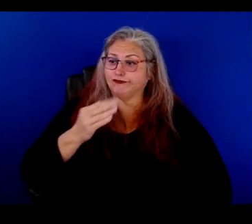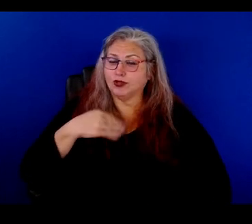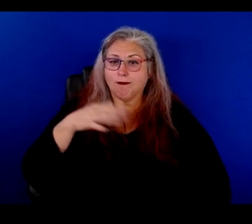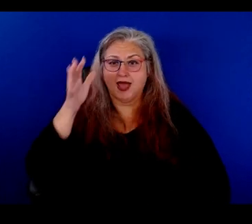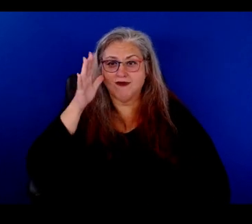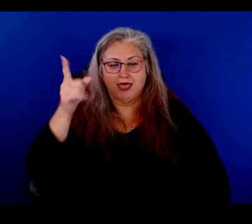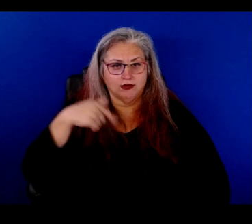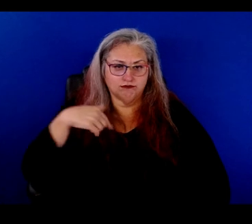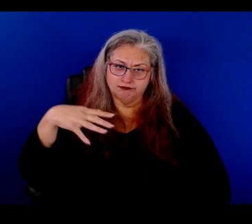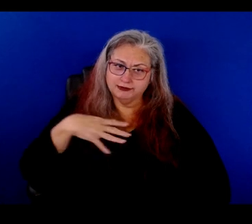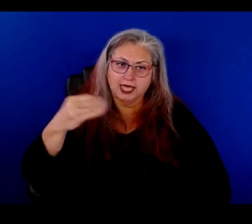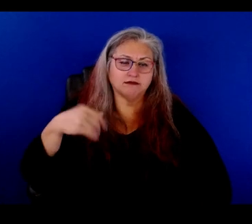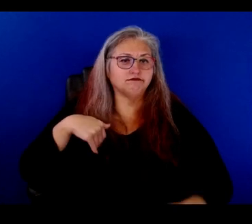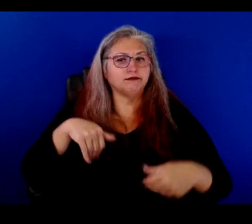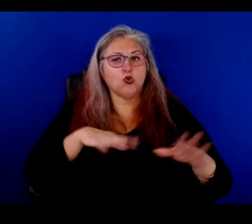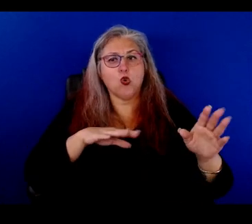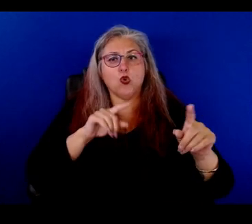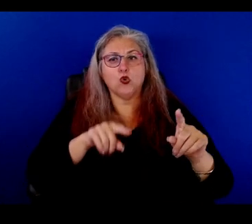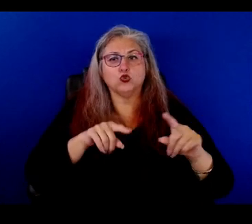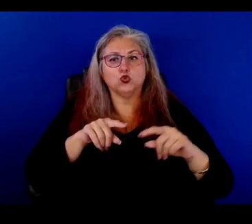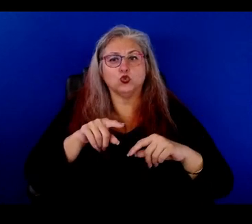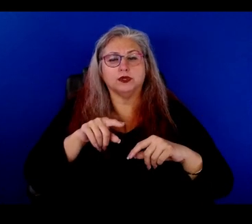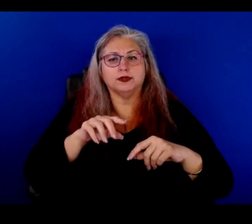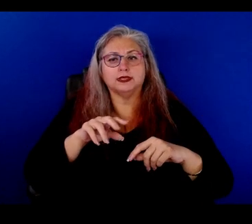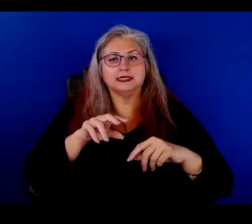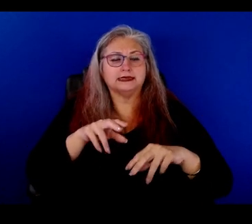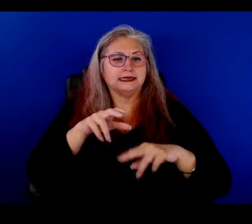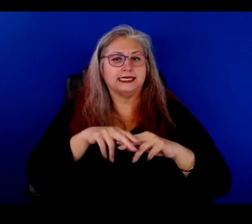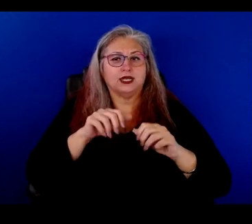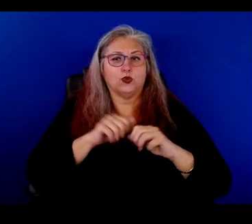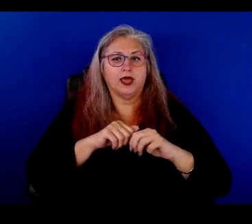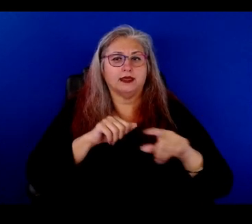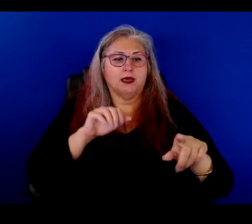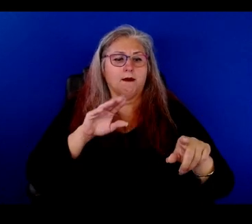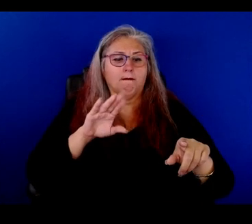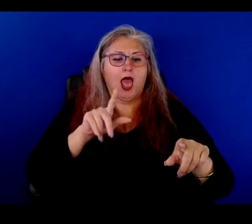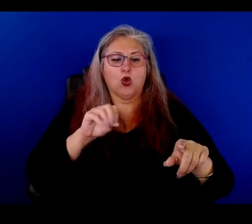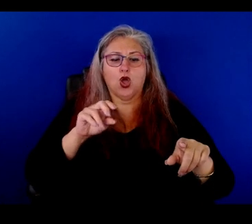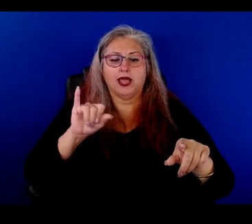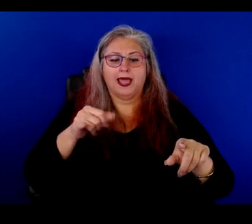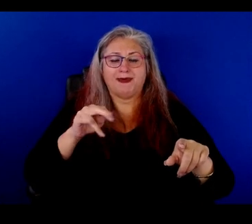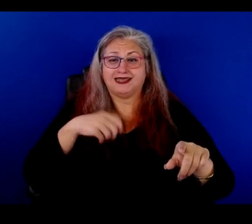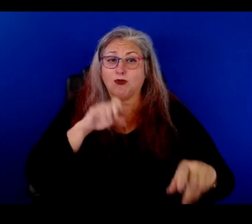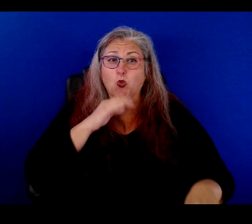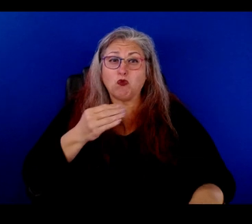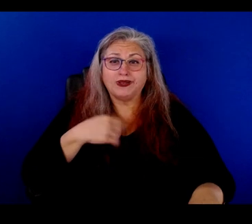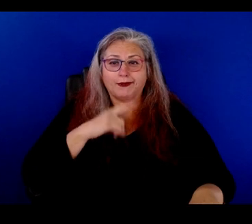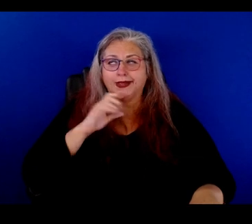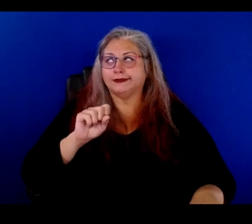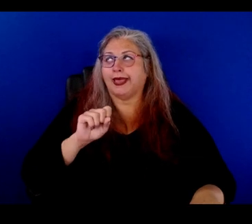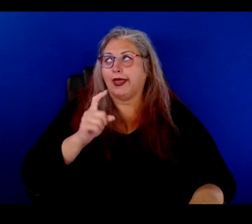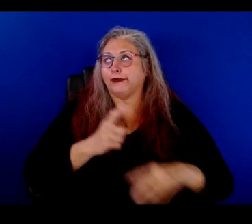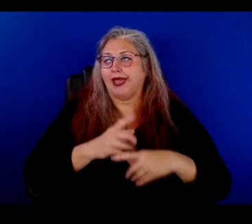dad used to take me, uh, uh, to go sit in with Flaco Jimenez and I'm, I'm 14 years old. And I'm like, yeah, okay,